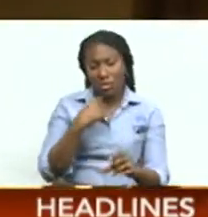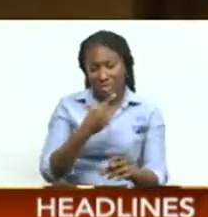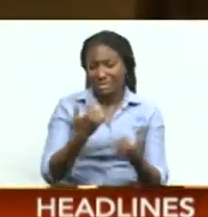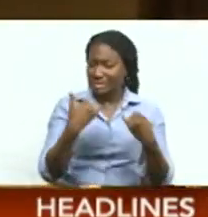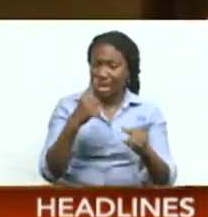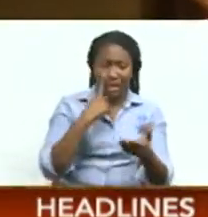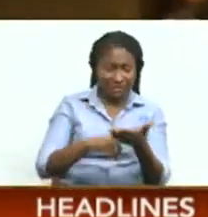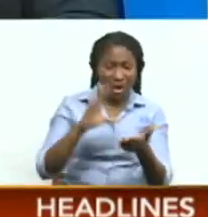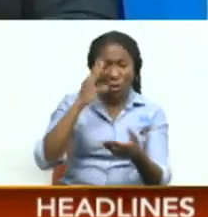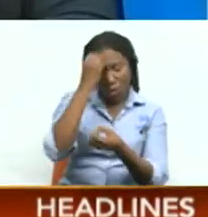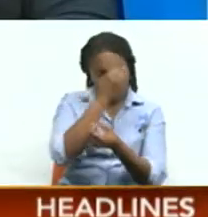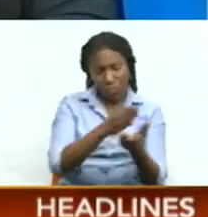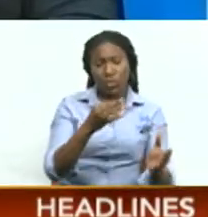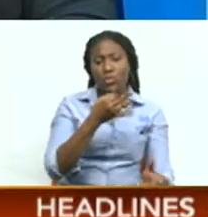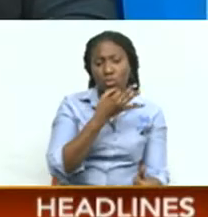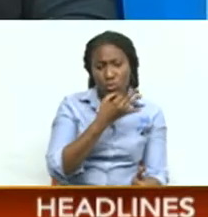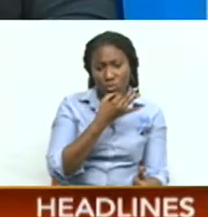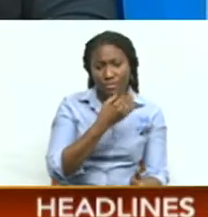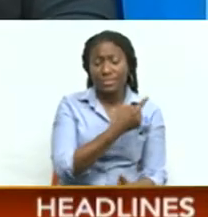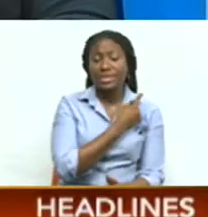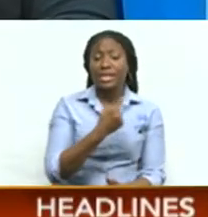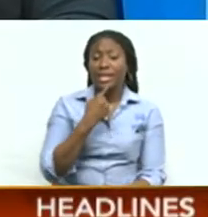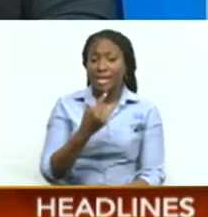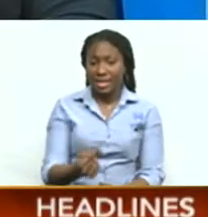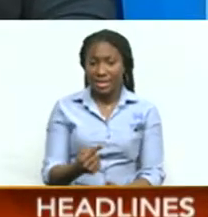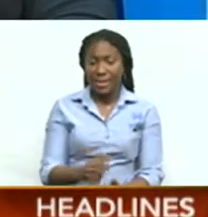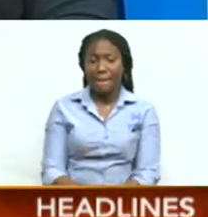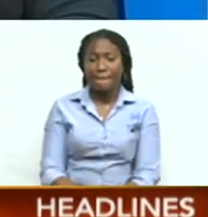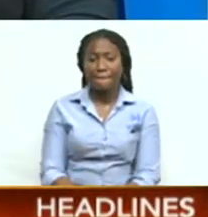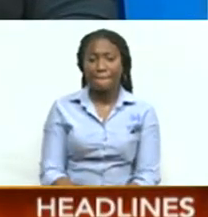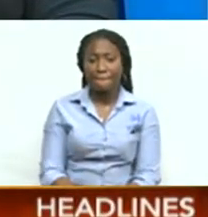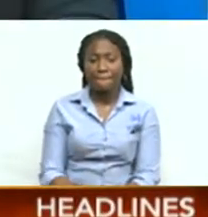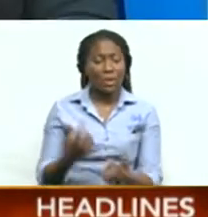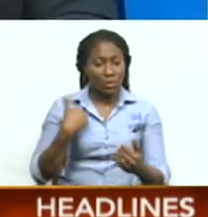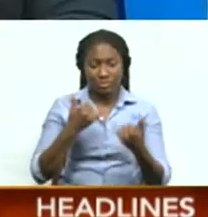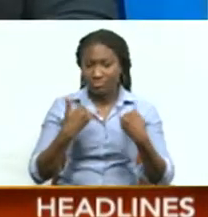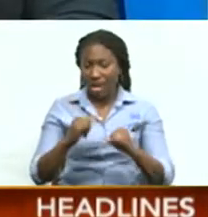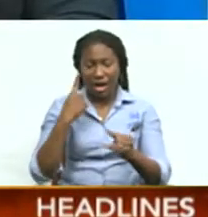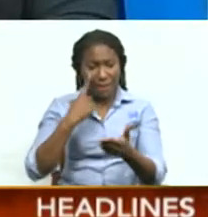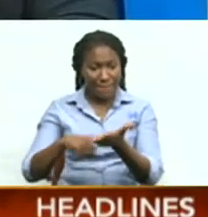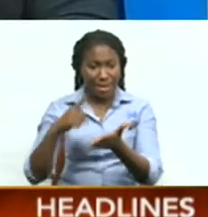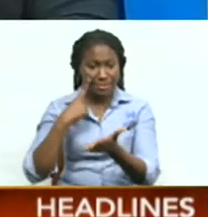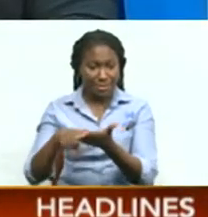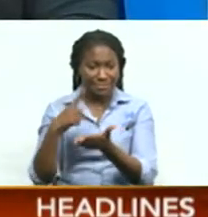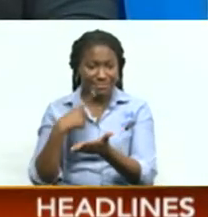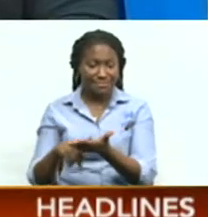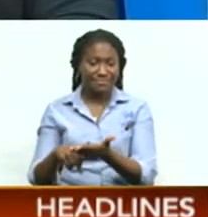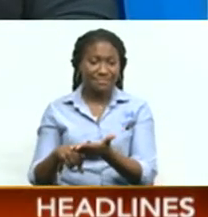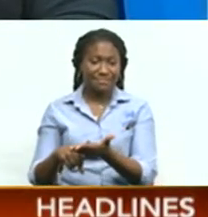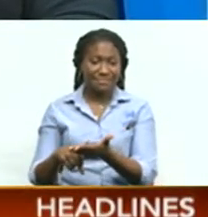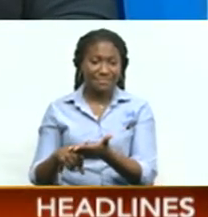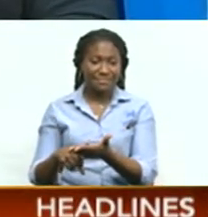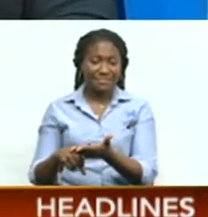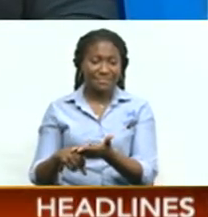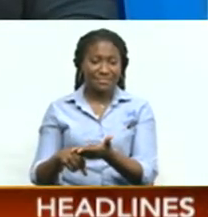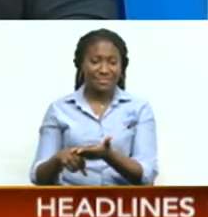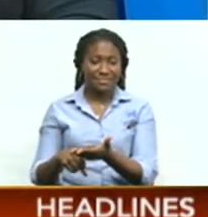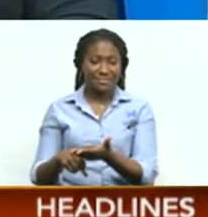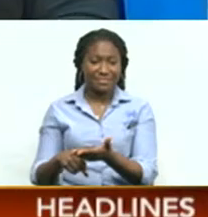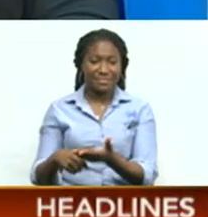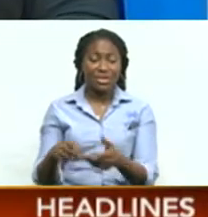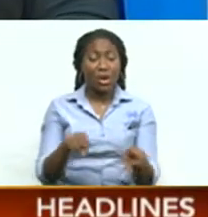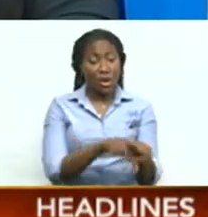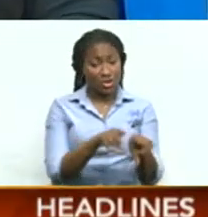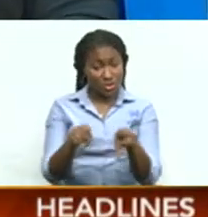update will be made soon. I will say that the inquiry is ongoing, Mr. McBurney. I will